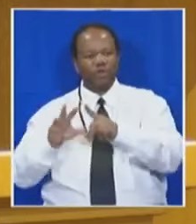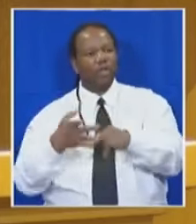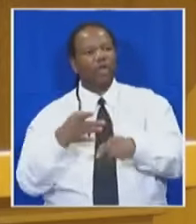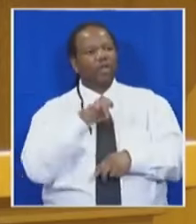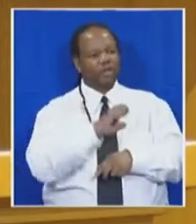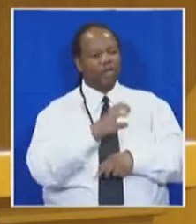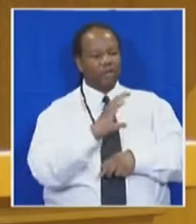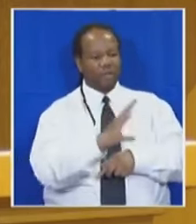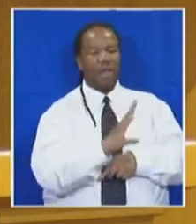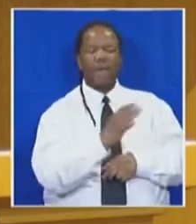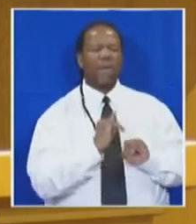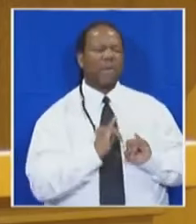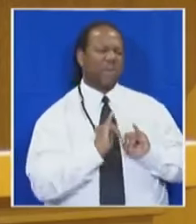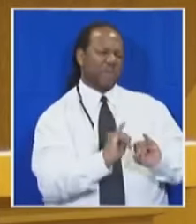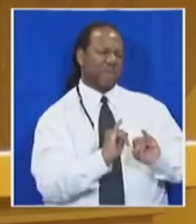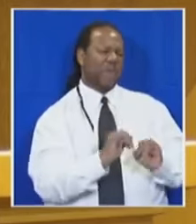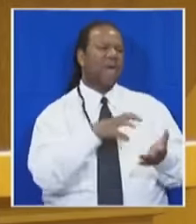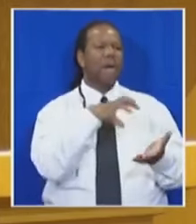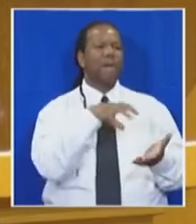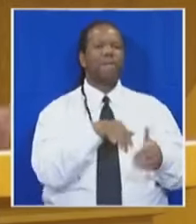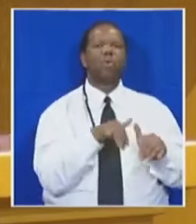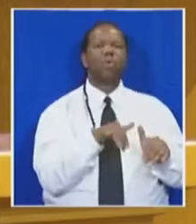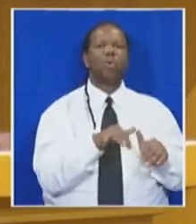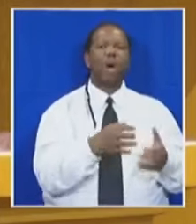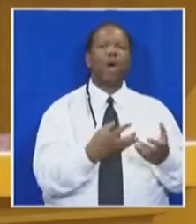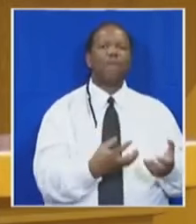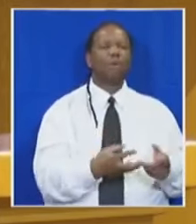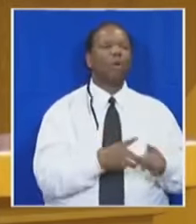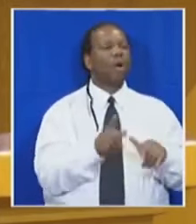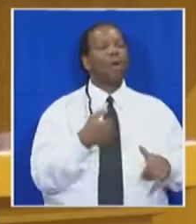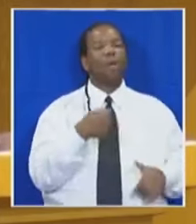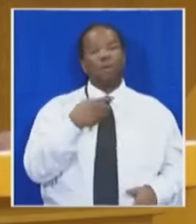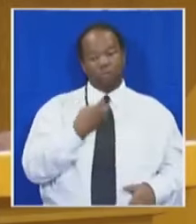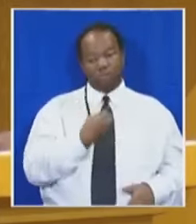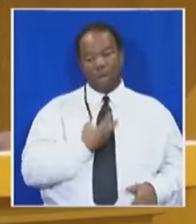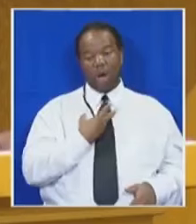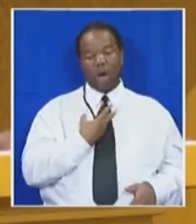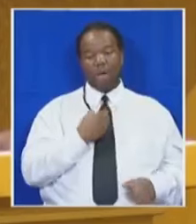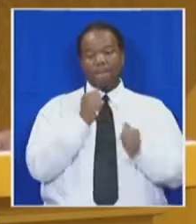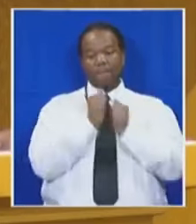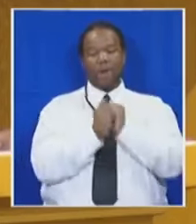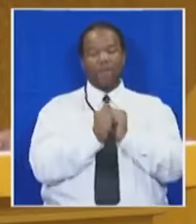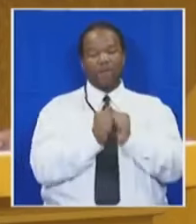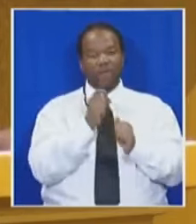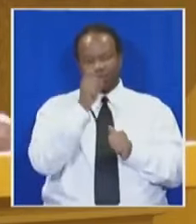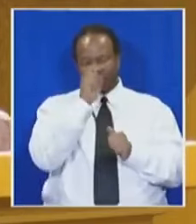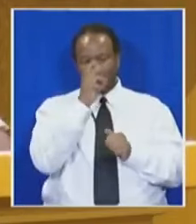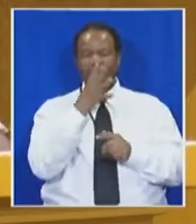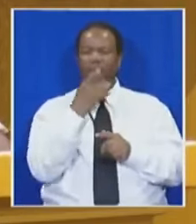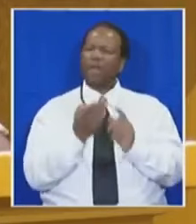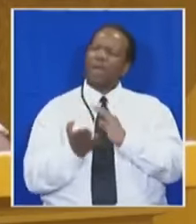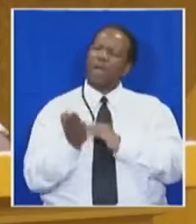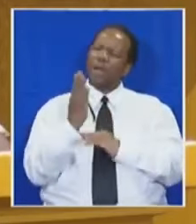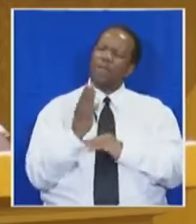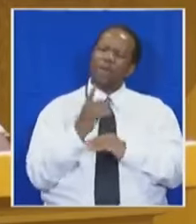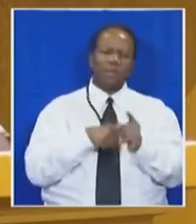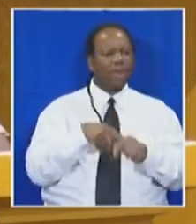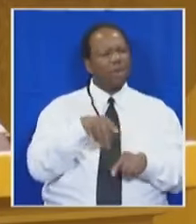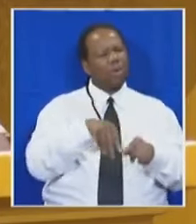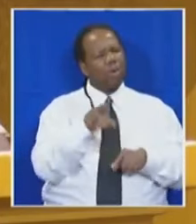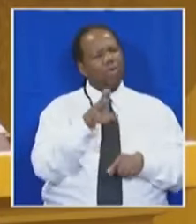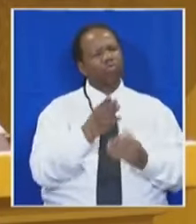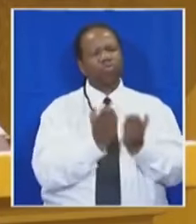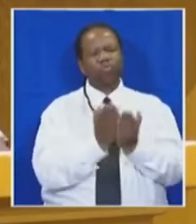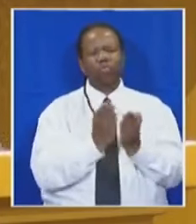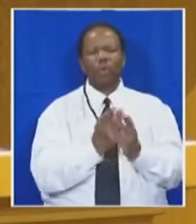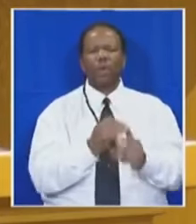provinces in the country, my young brothers and sisters ought to wake up in the early mornings and walk to school. They are subjected to